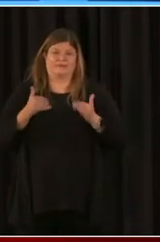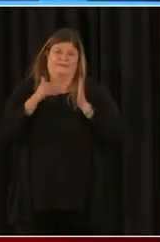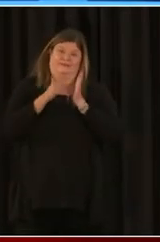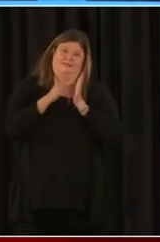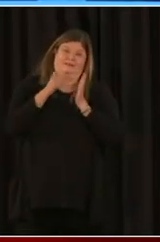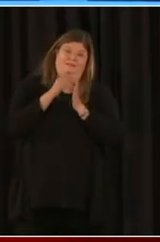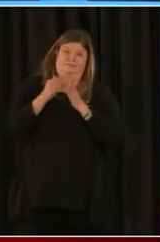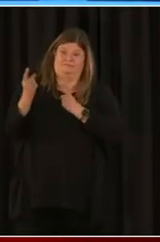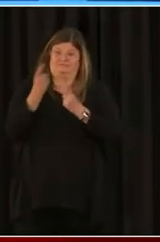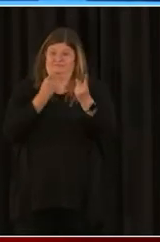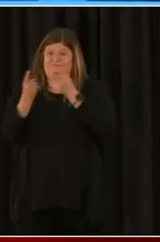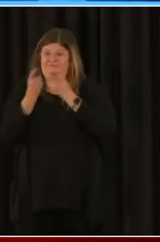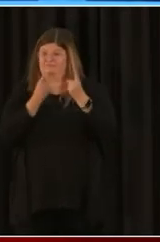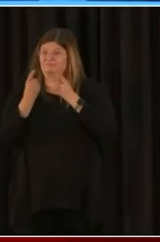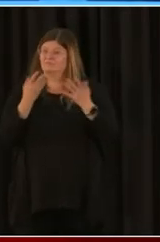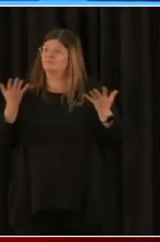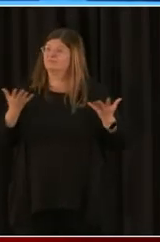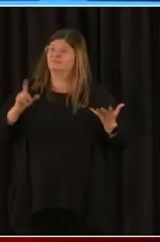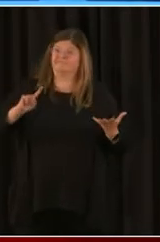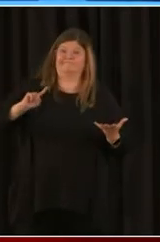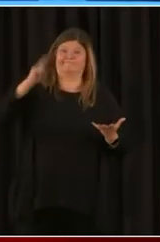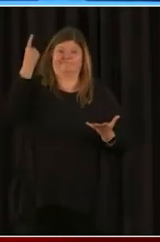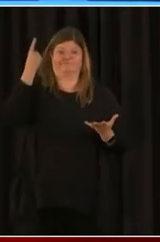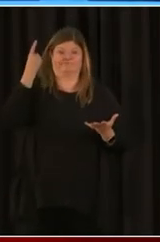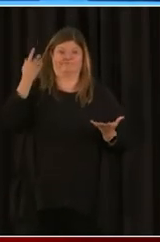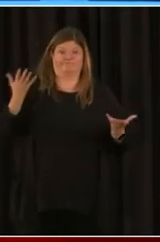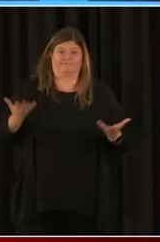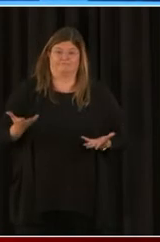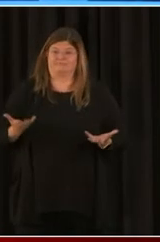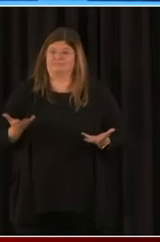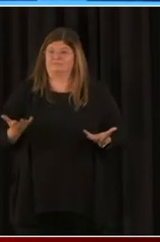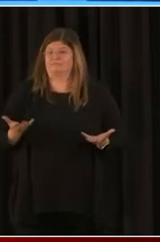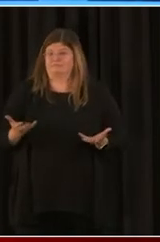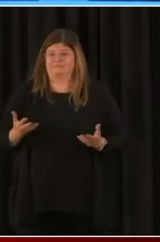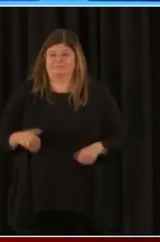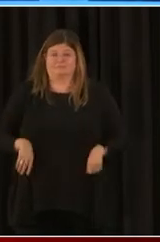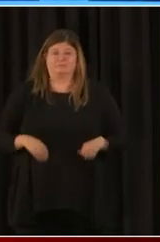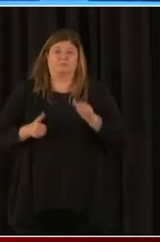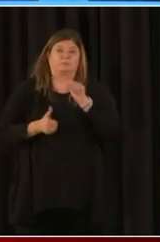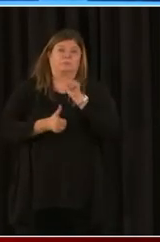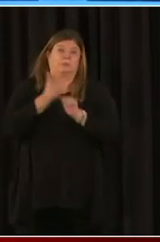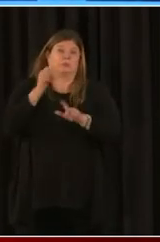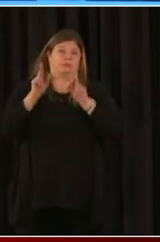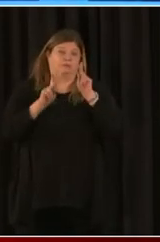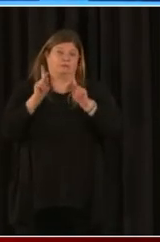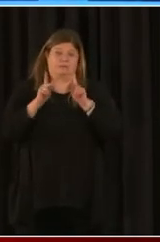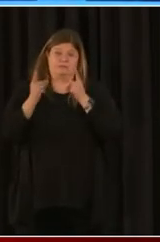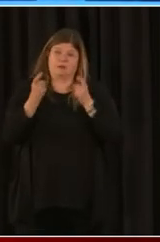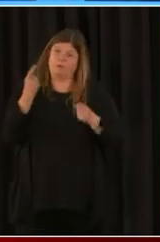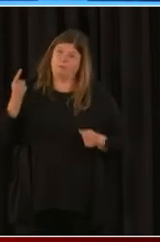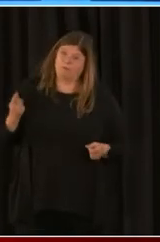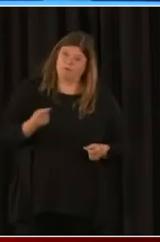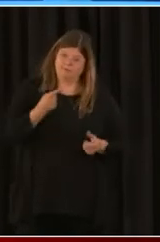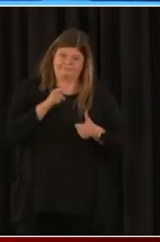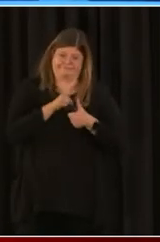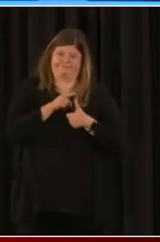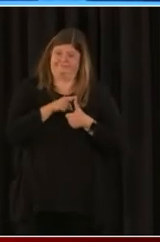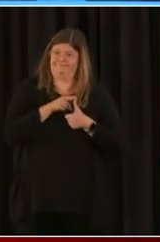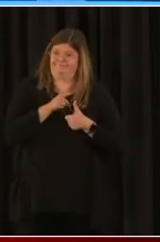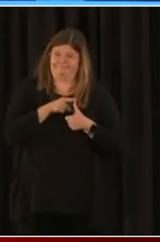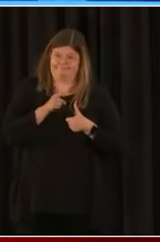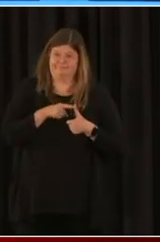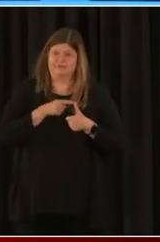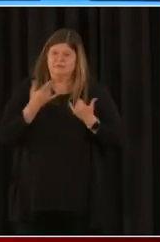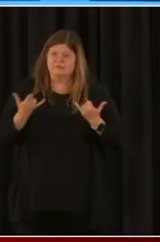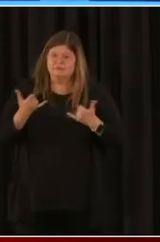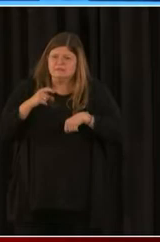get, we get a lot of questions coming into our mailboxes. One of them is always what's going to be different this round.